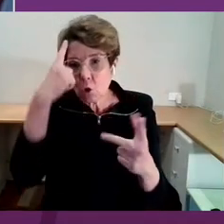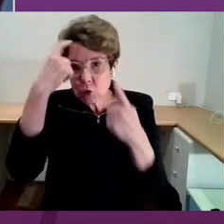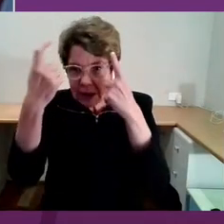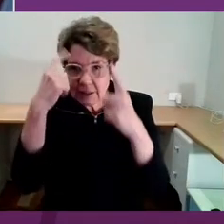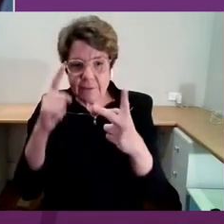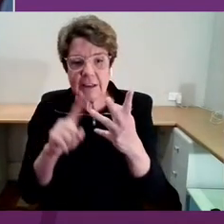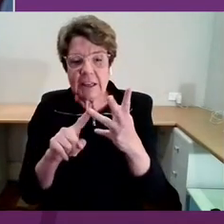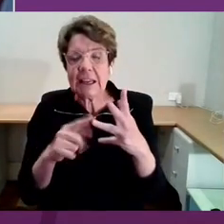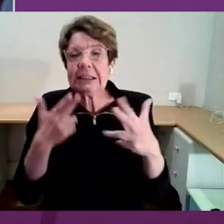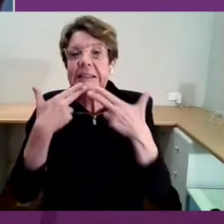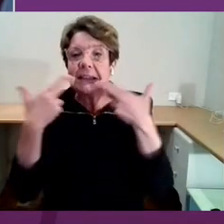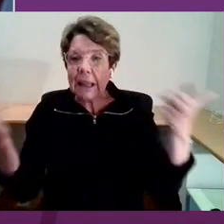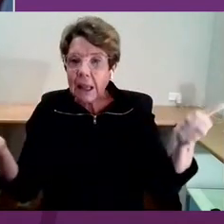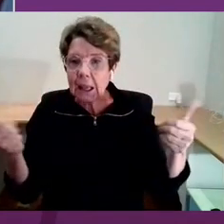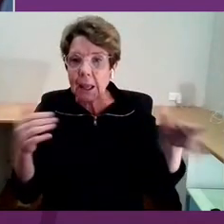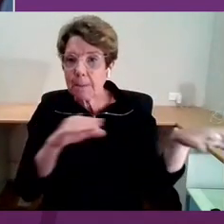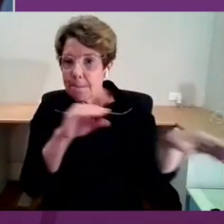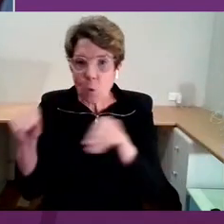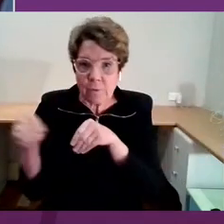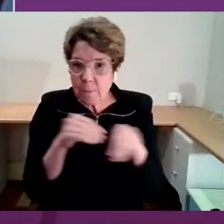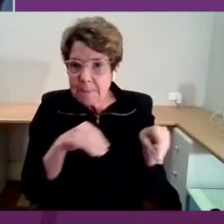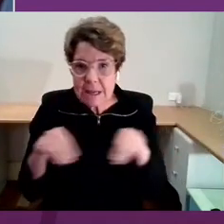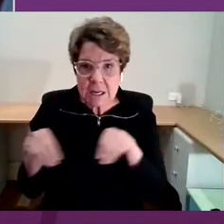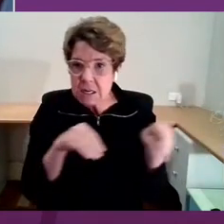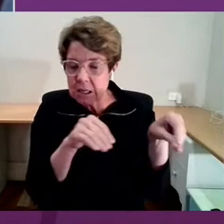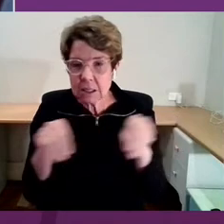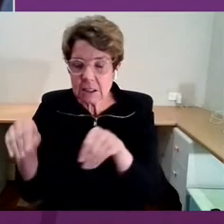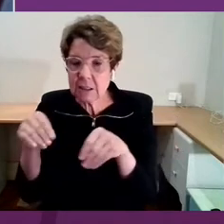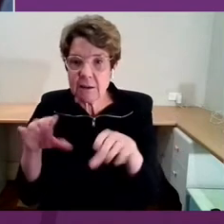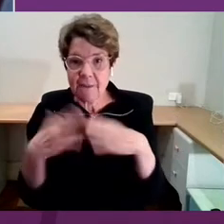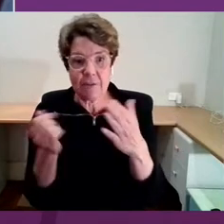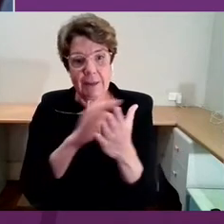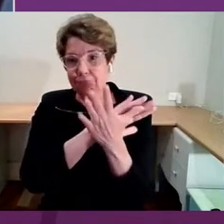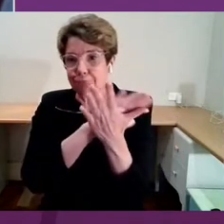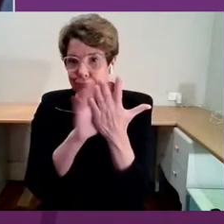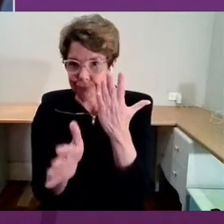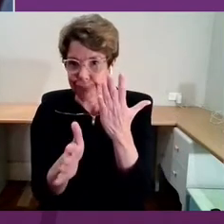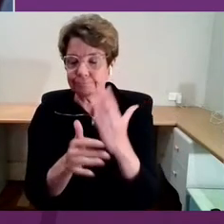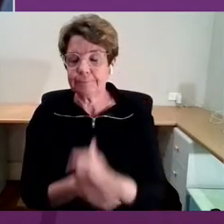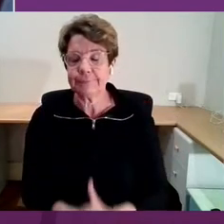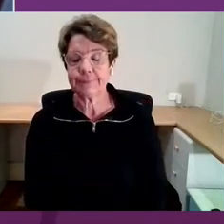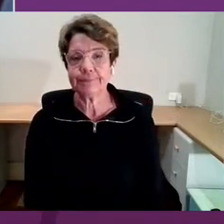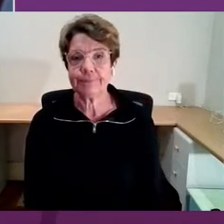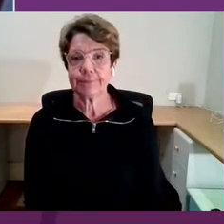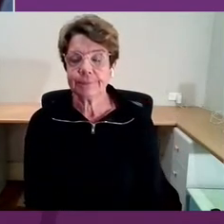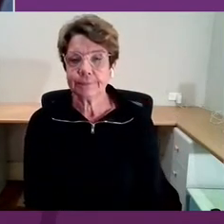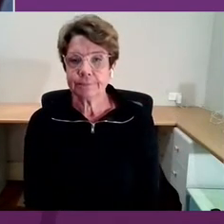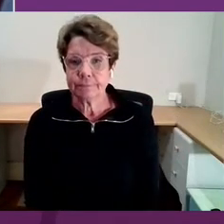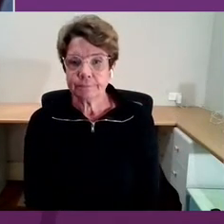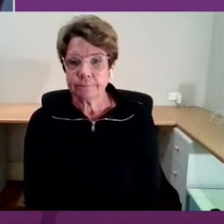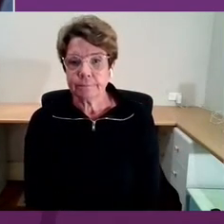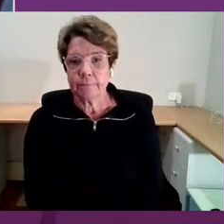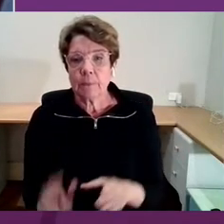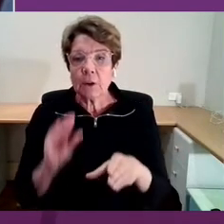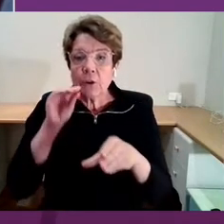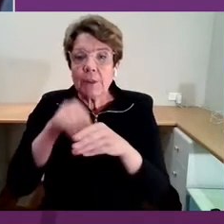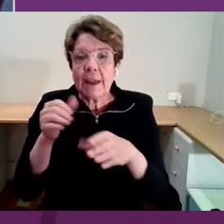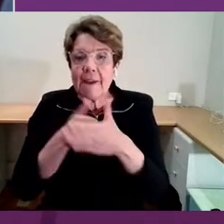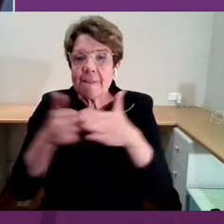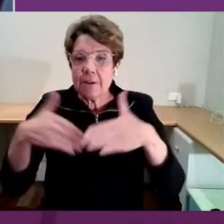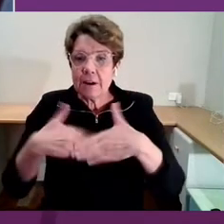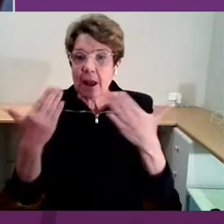movement, all of these creative factors into their everyday life and wellbeing,